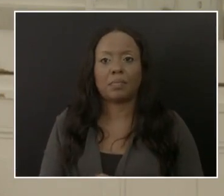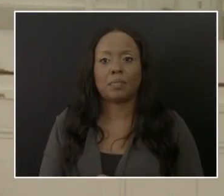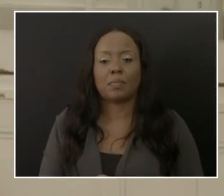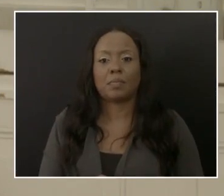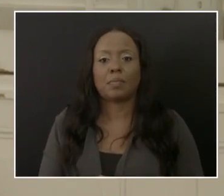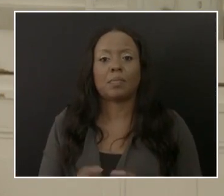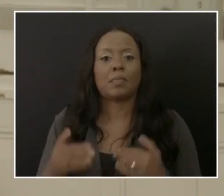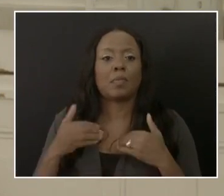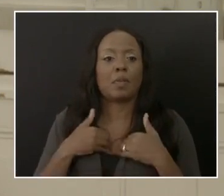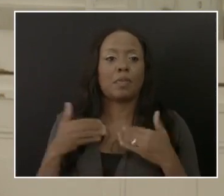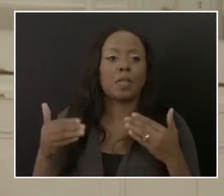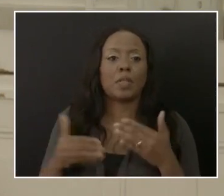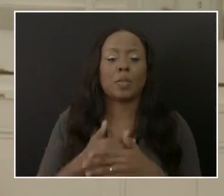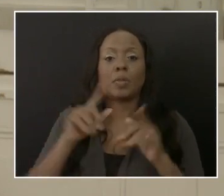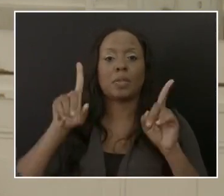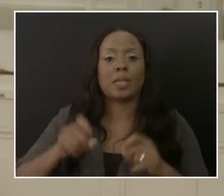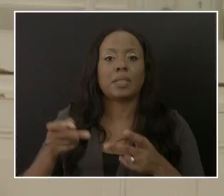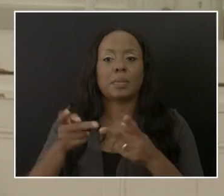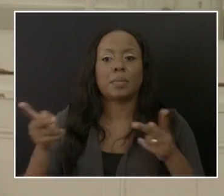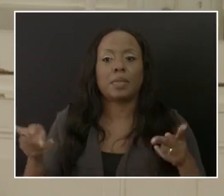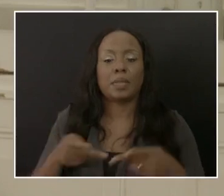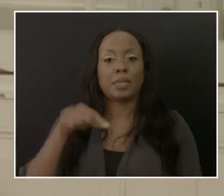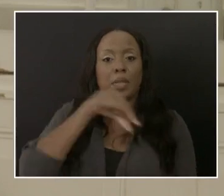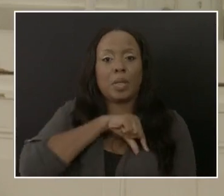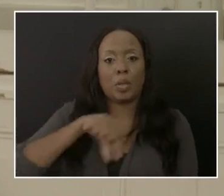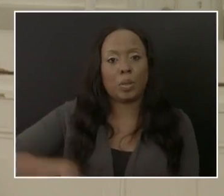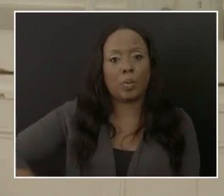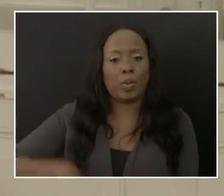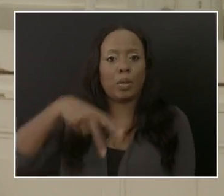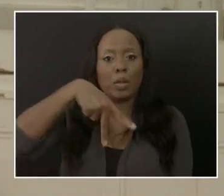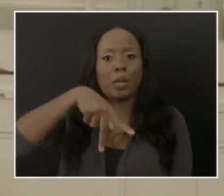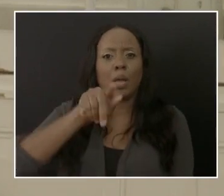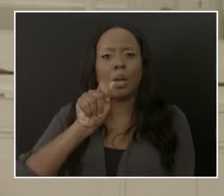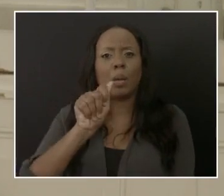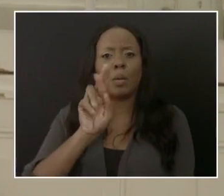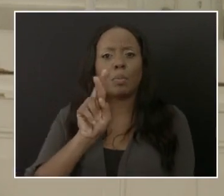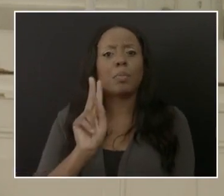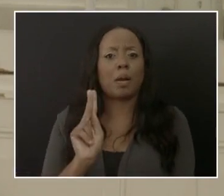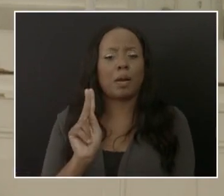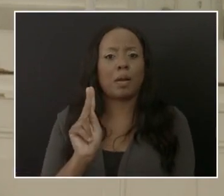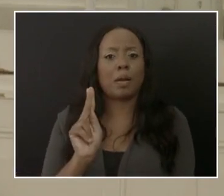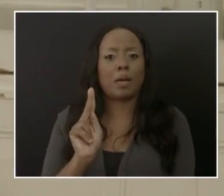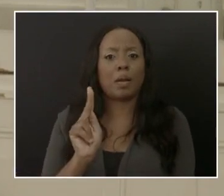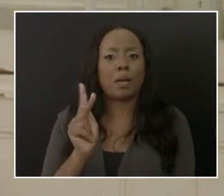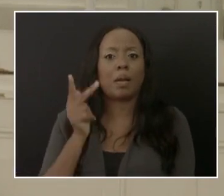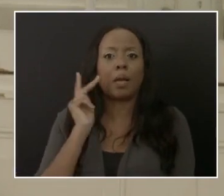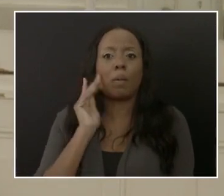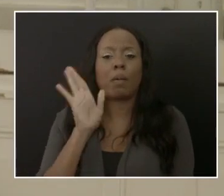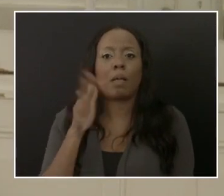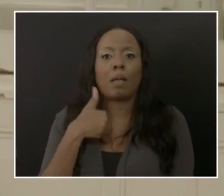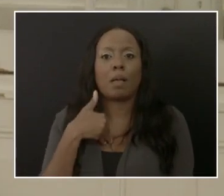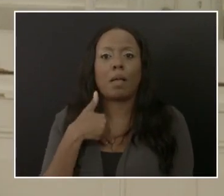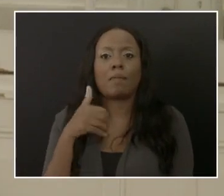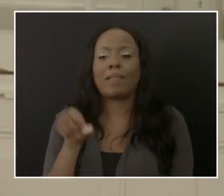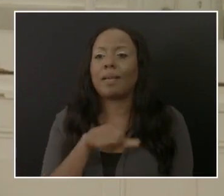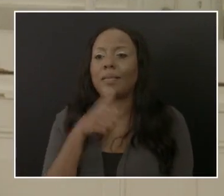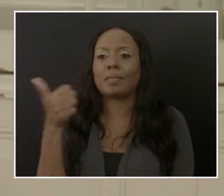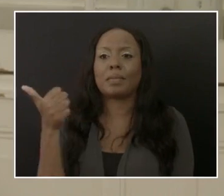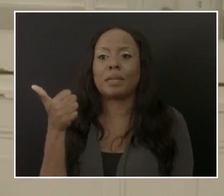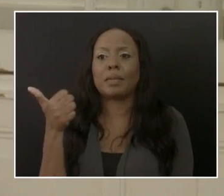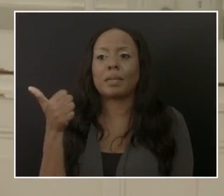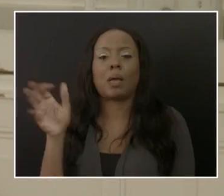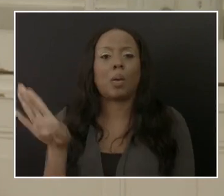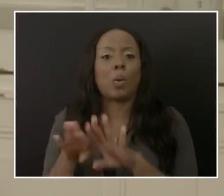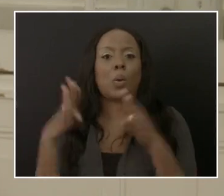site at the steel shed, and we are looking to have another site open soon.